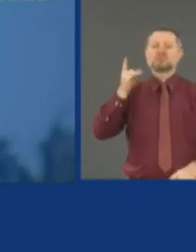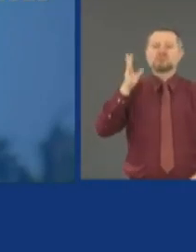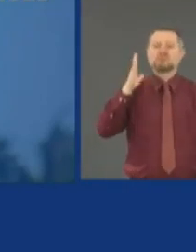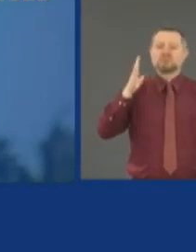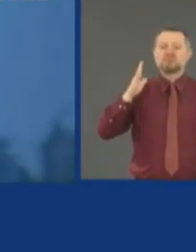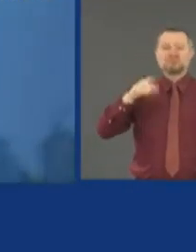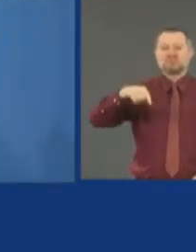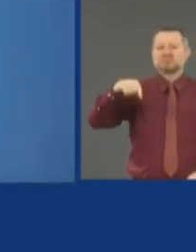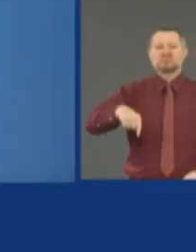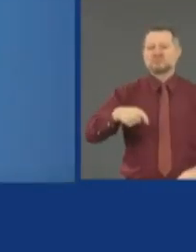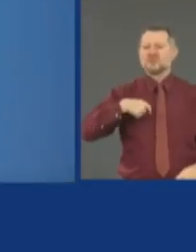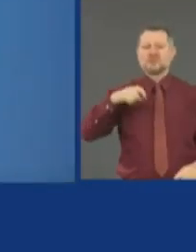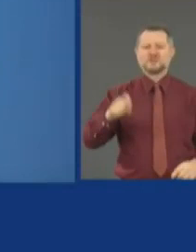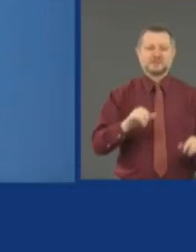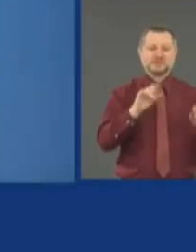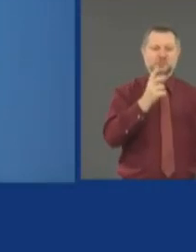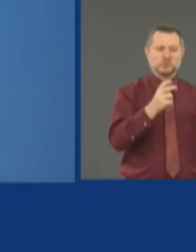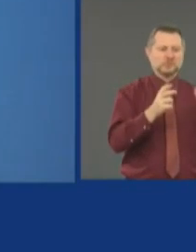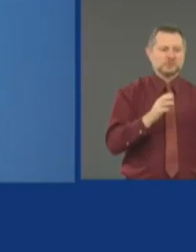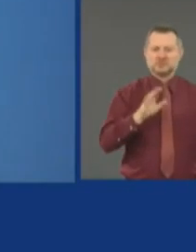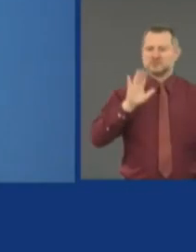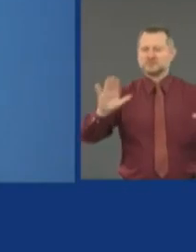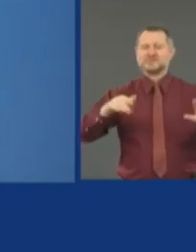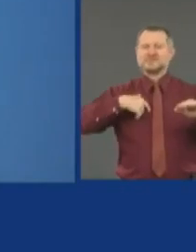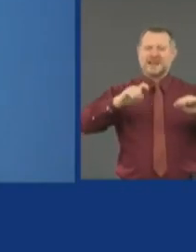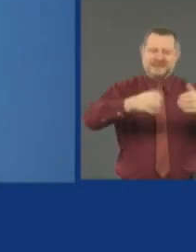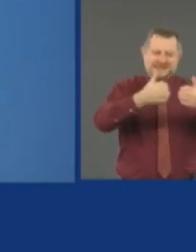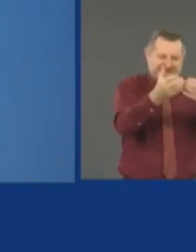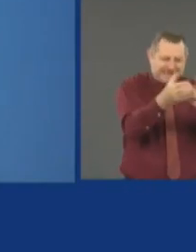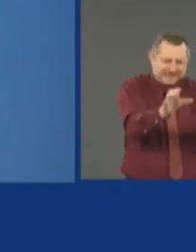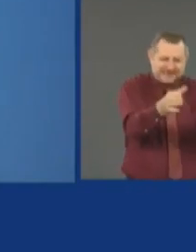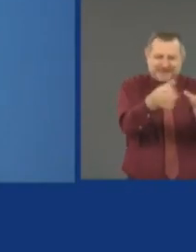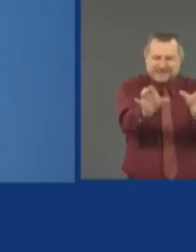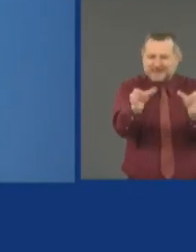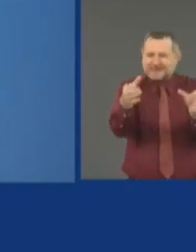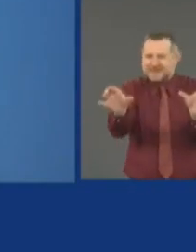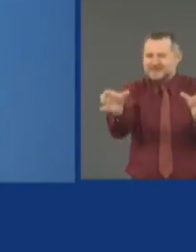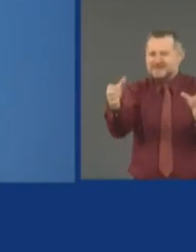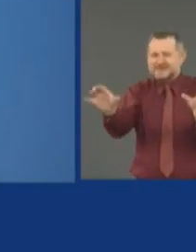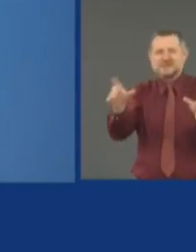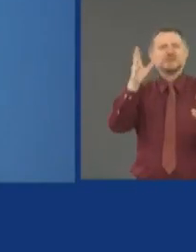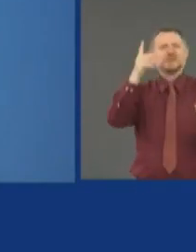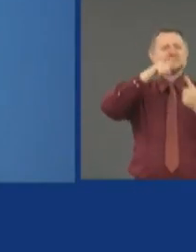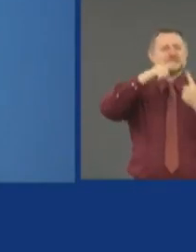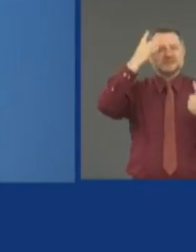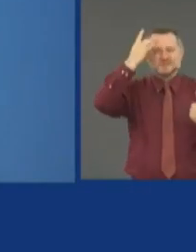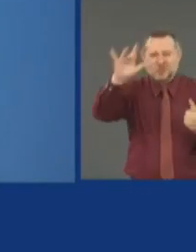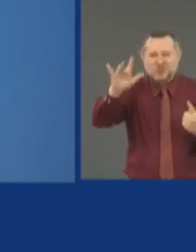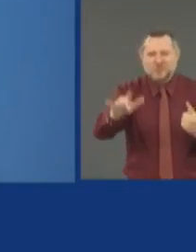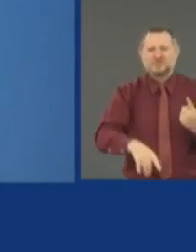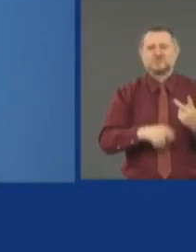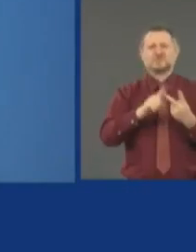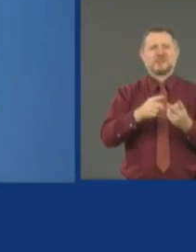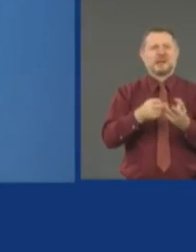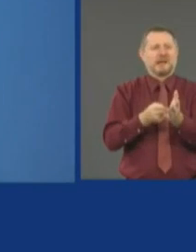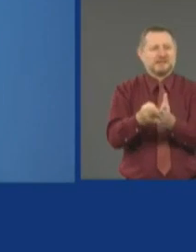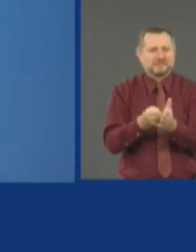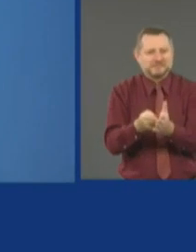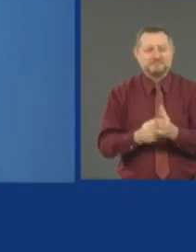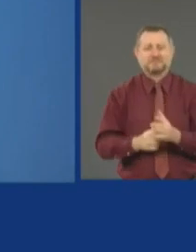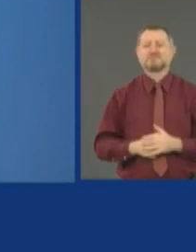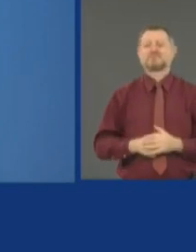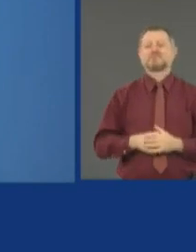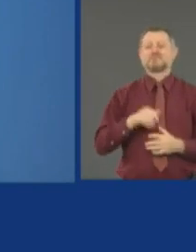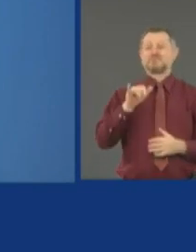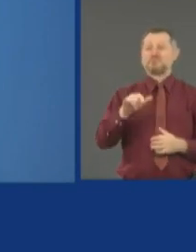and be honest. With the issue of the protesters, I share the